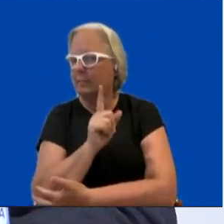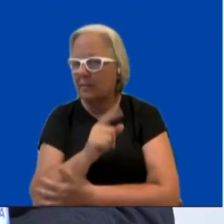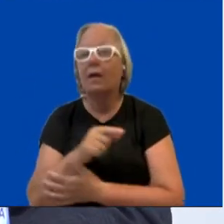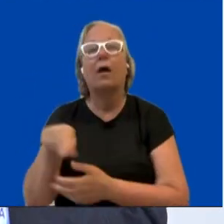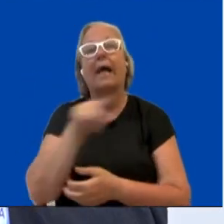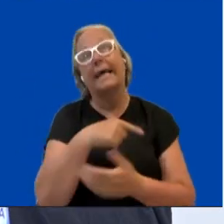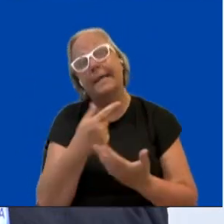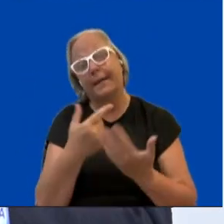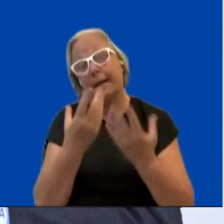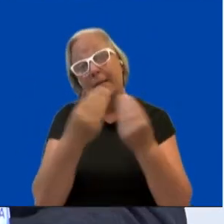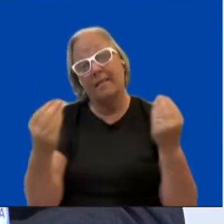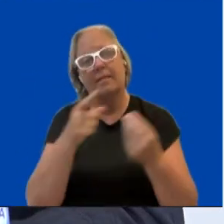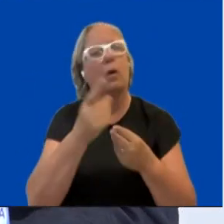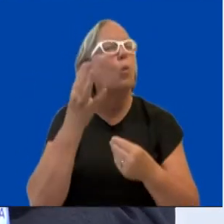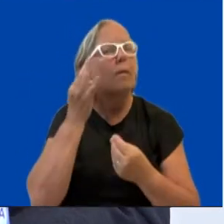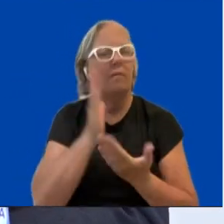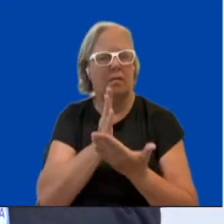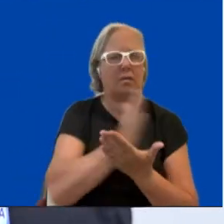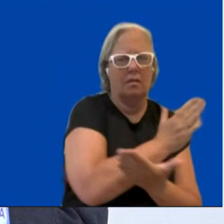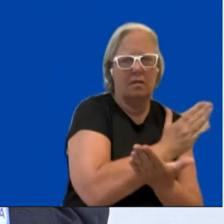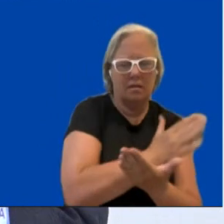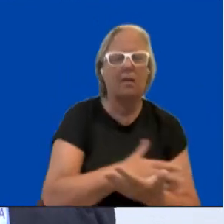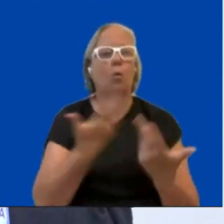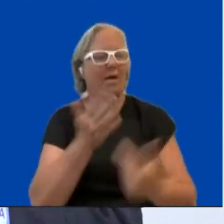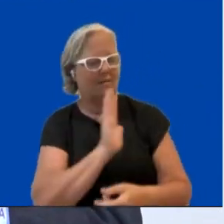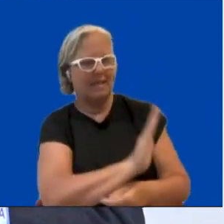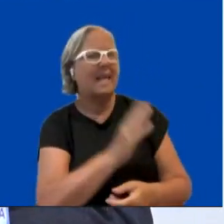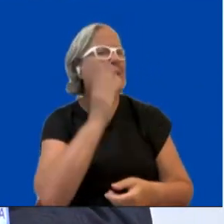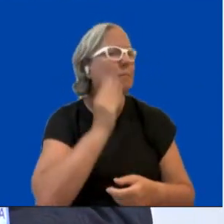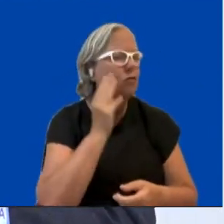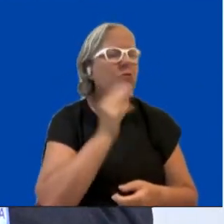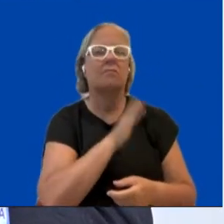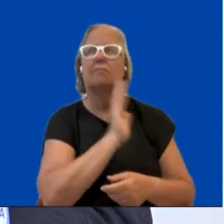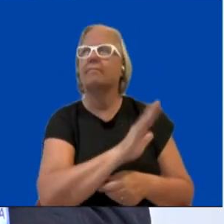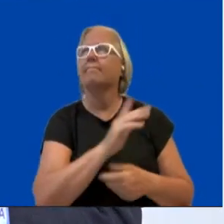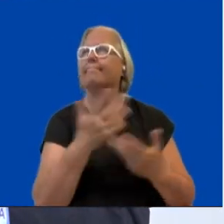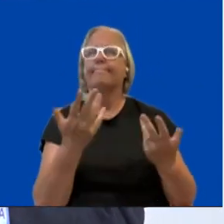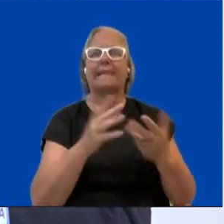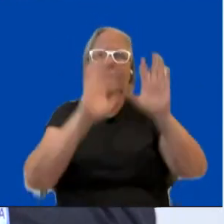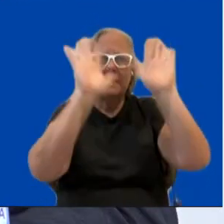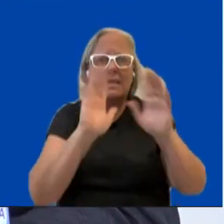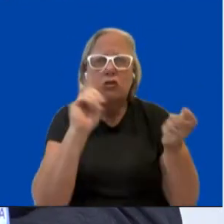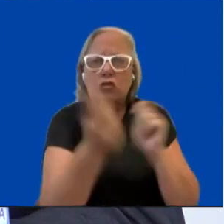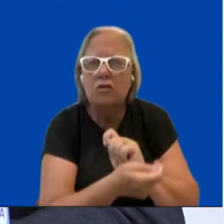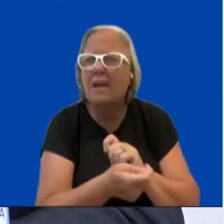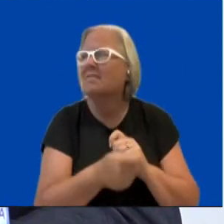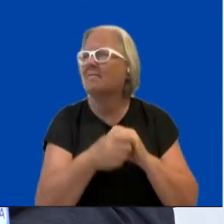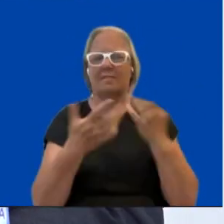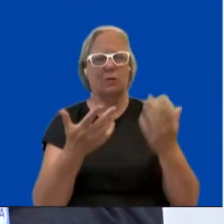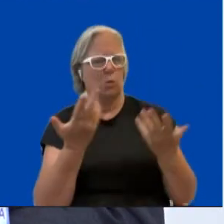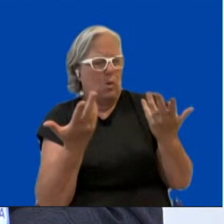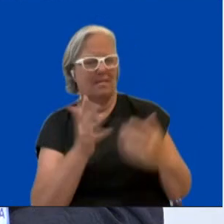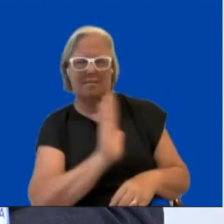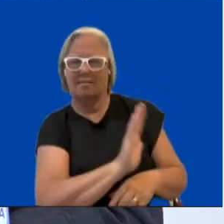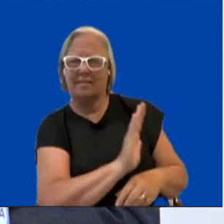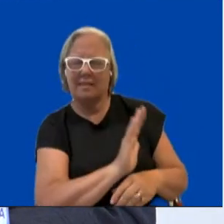their lived experiences, how they're being experienced in climate change is not being heard. And it's important for governments to listen to that and to ensure that the policies are not being